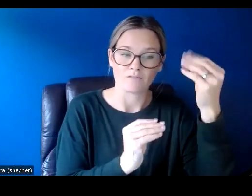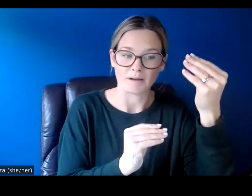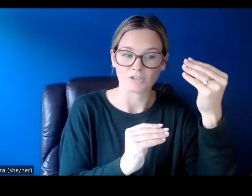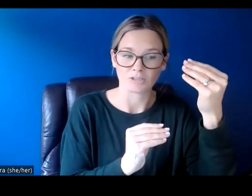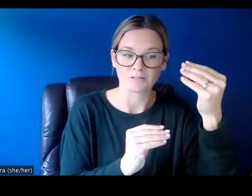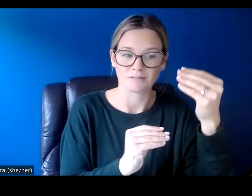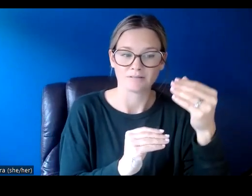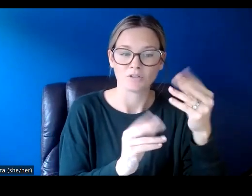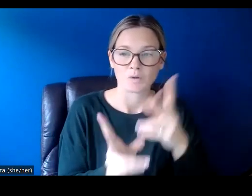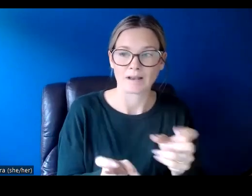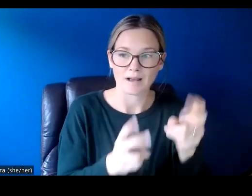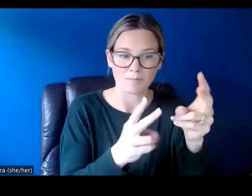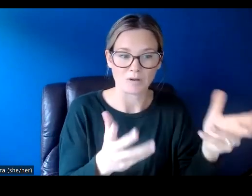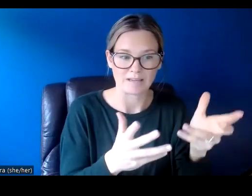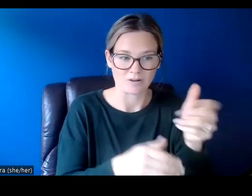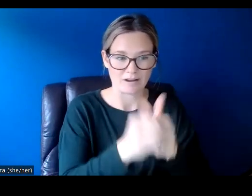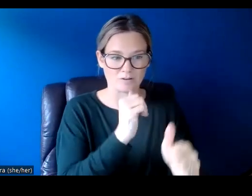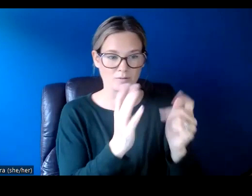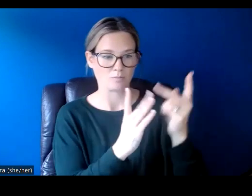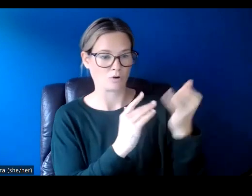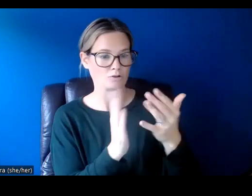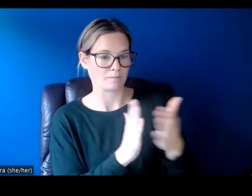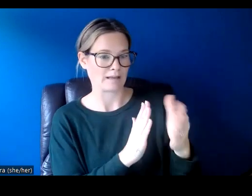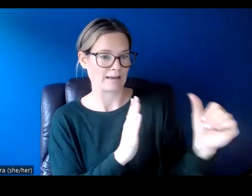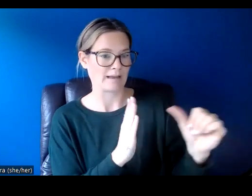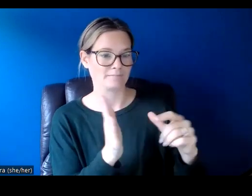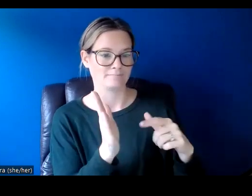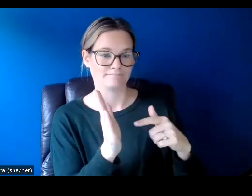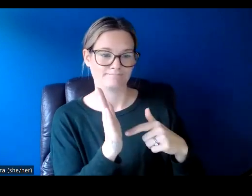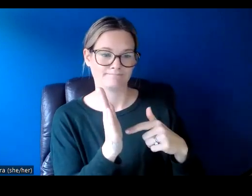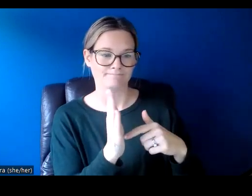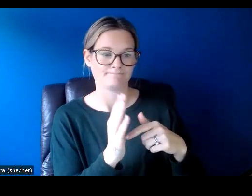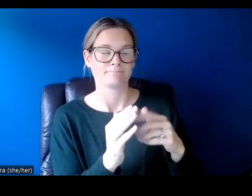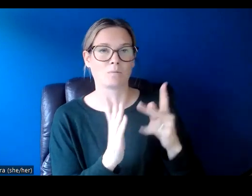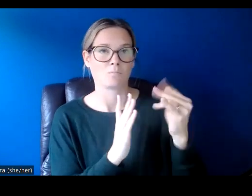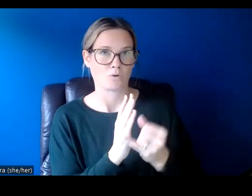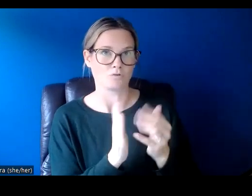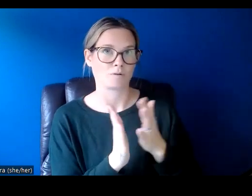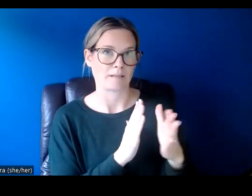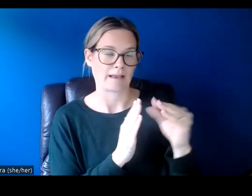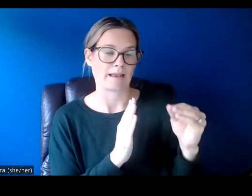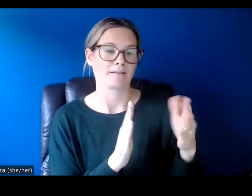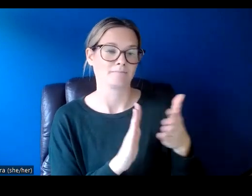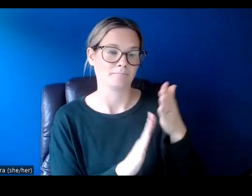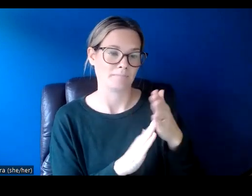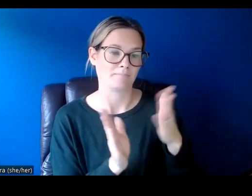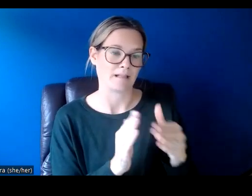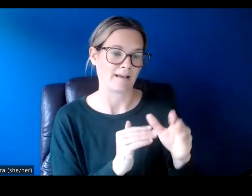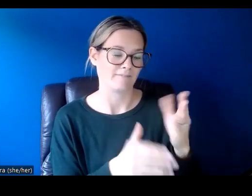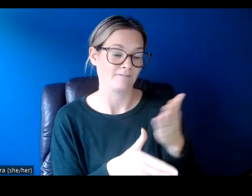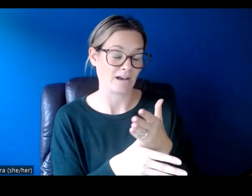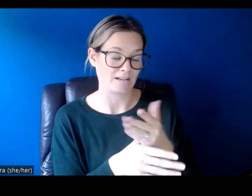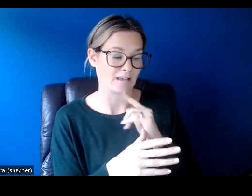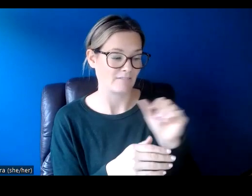you can upload it down here under the project plan project plan and maintenance plan files. There's a little upload